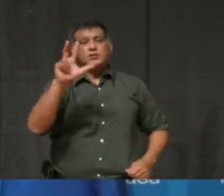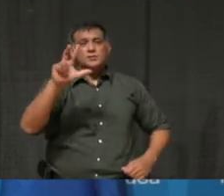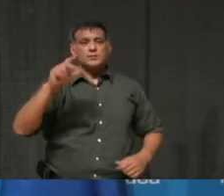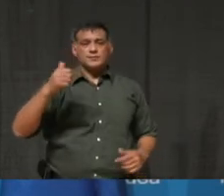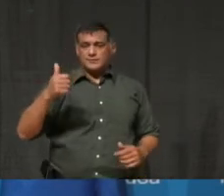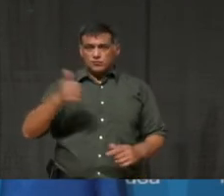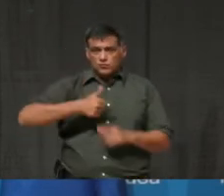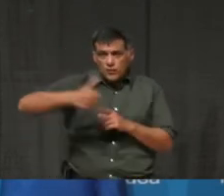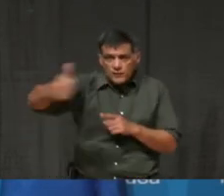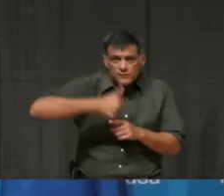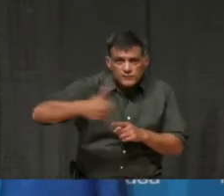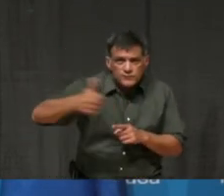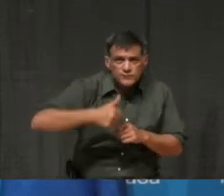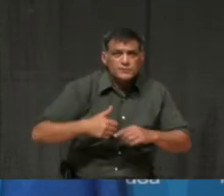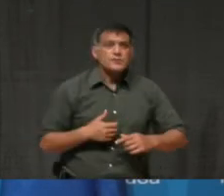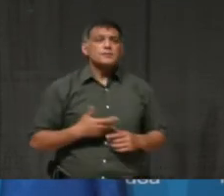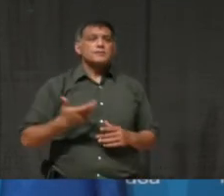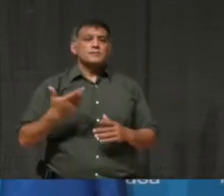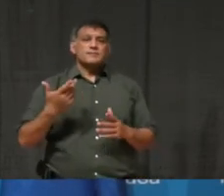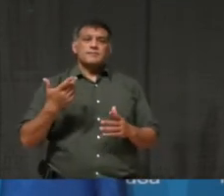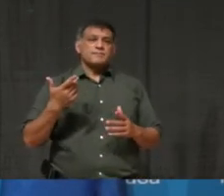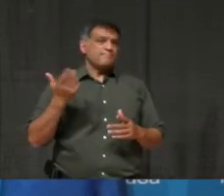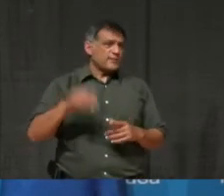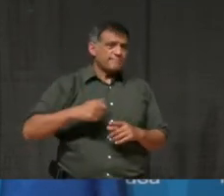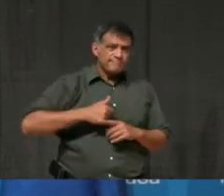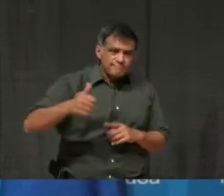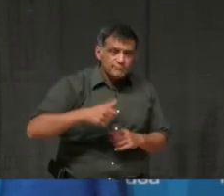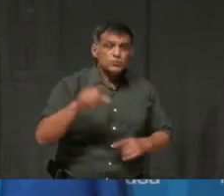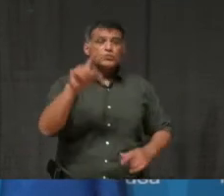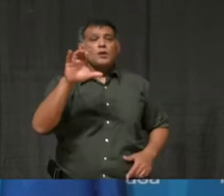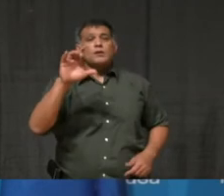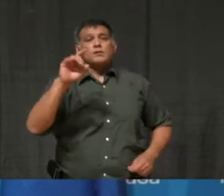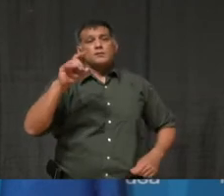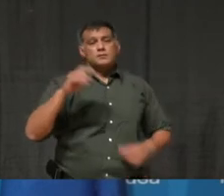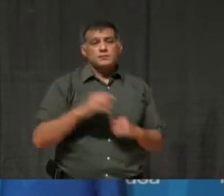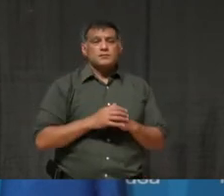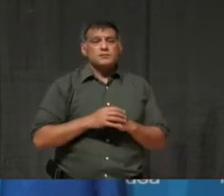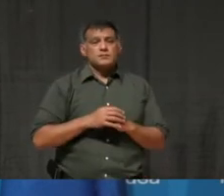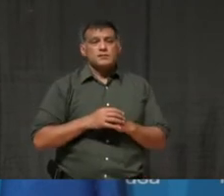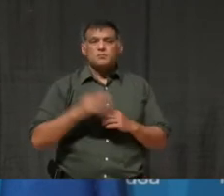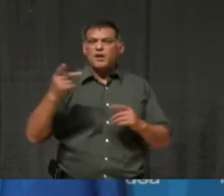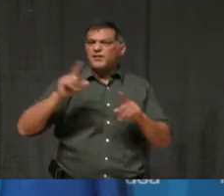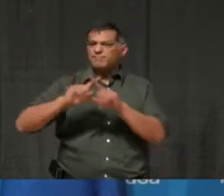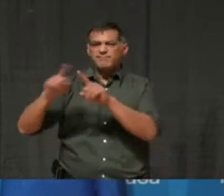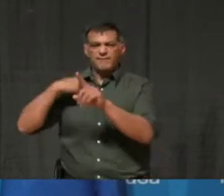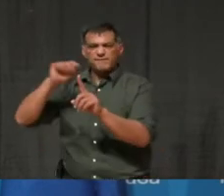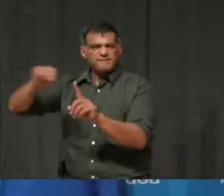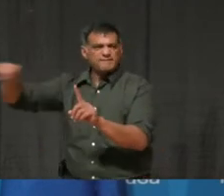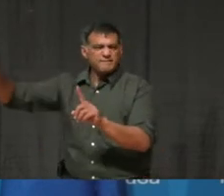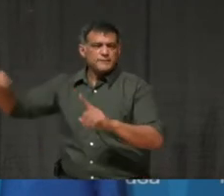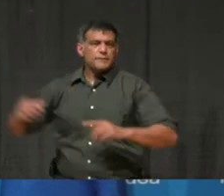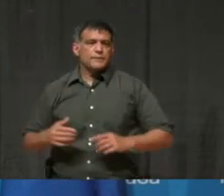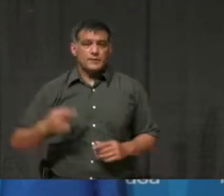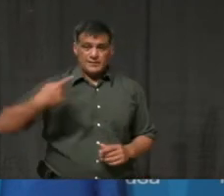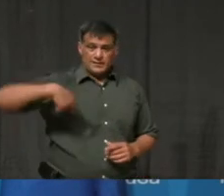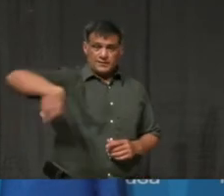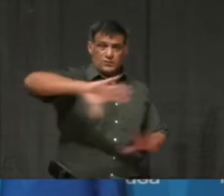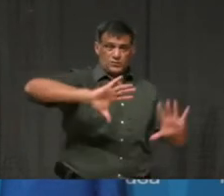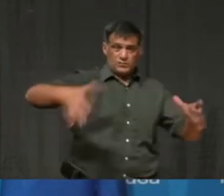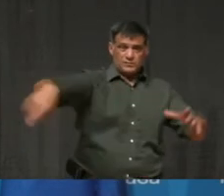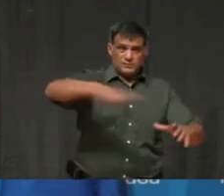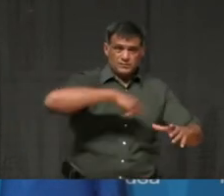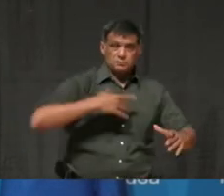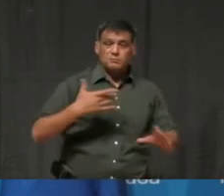compliance and licensing. They are, they go out proactively and also reactively, so we encourage